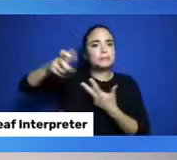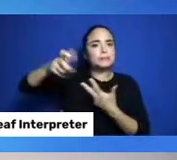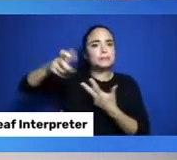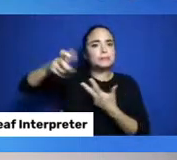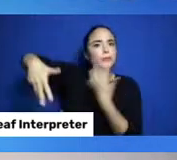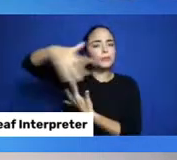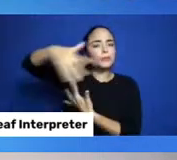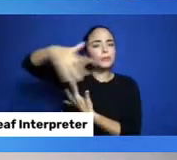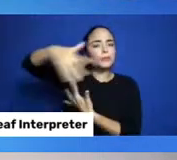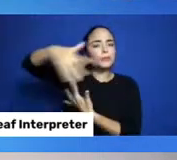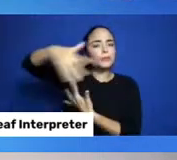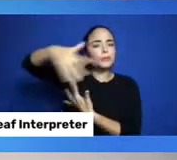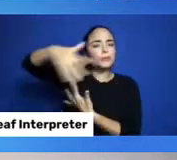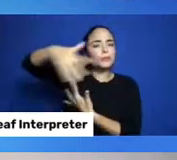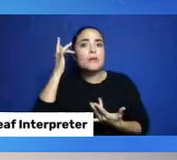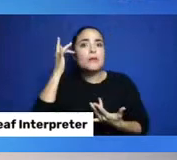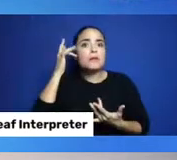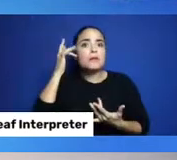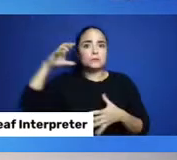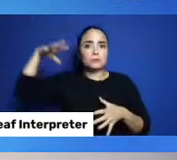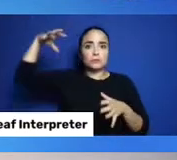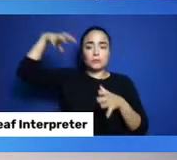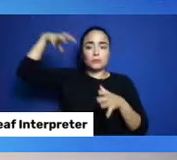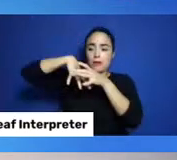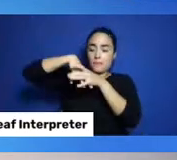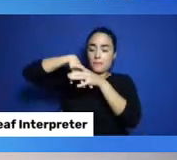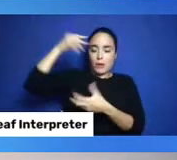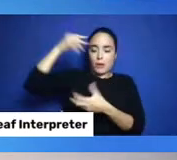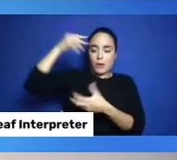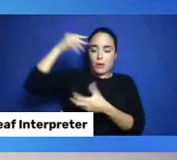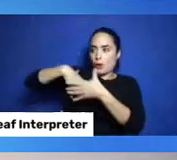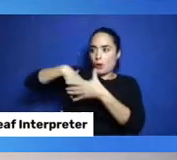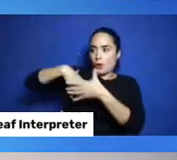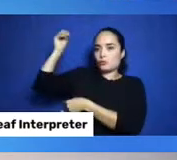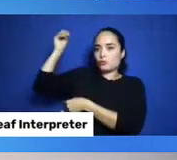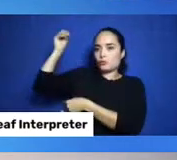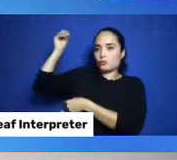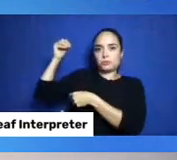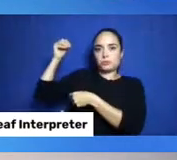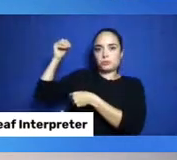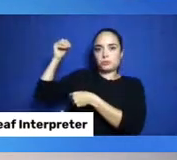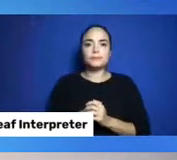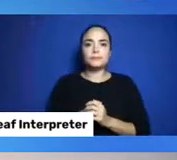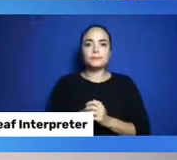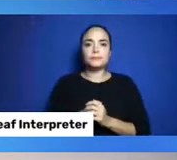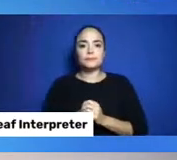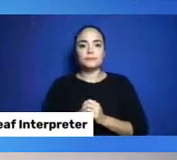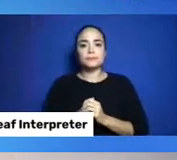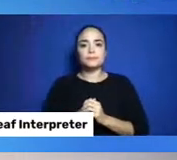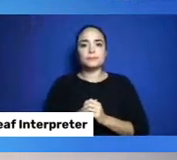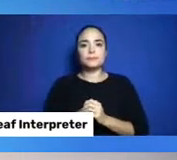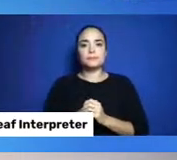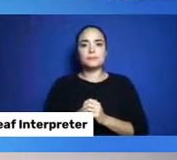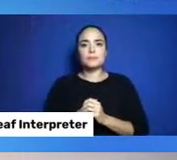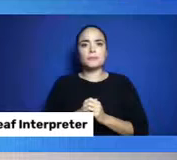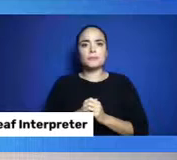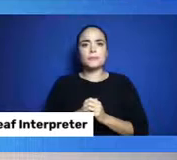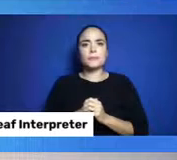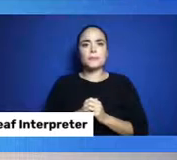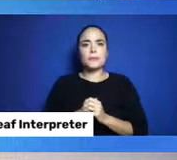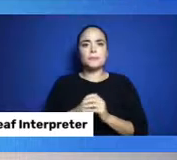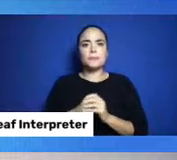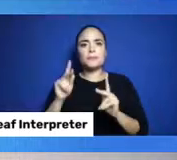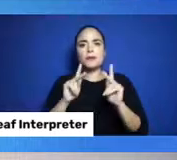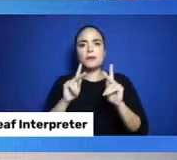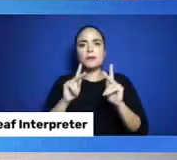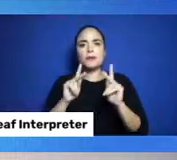Jordana, what are some thoughts from our viewers about staying warm in the wintertime? So, we